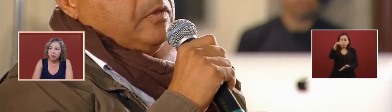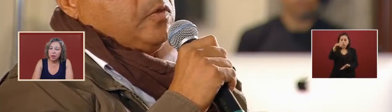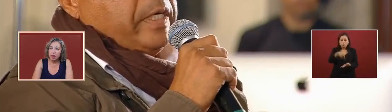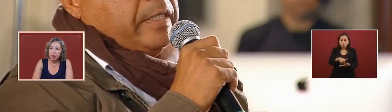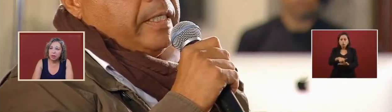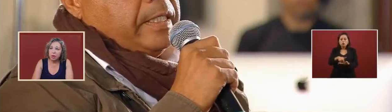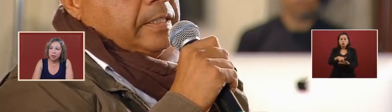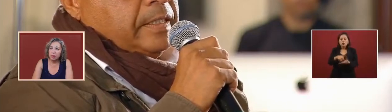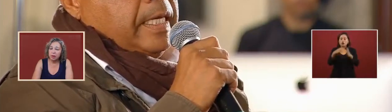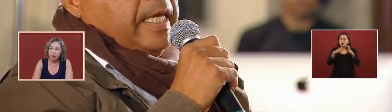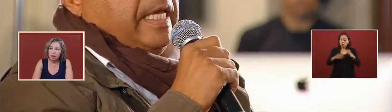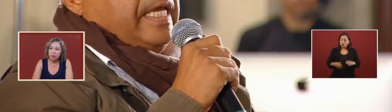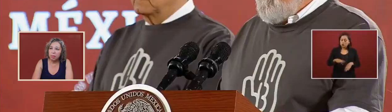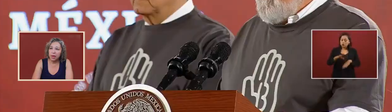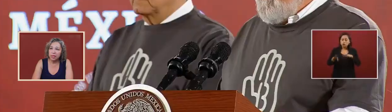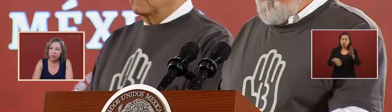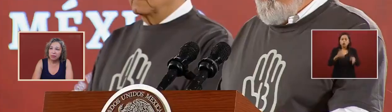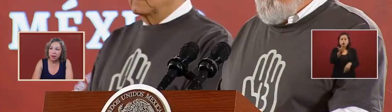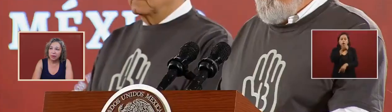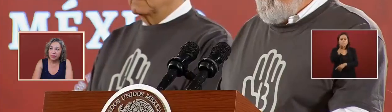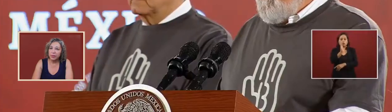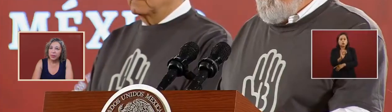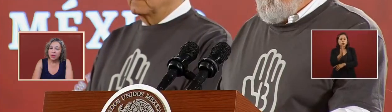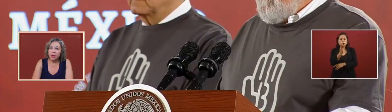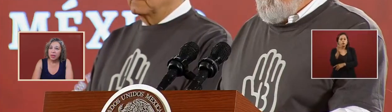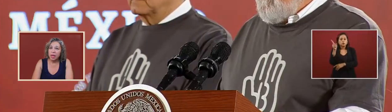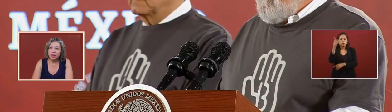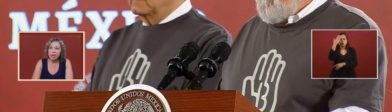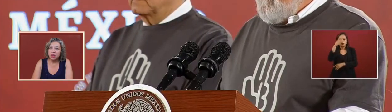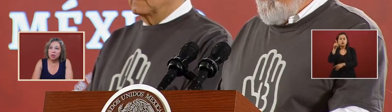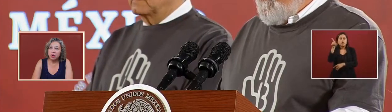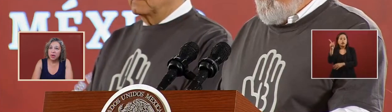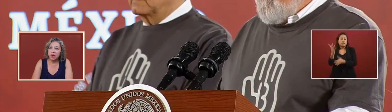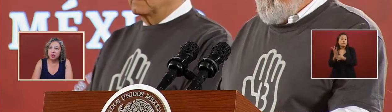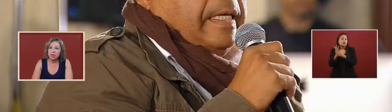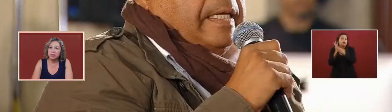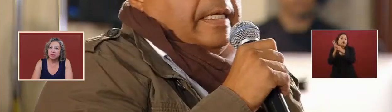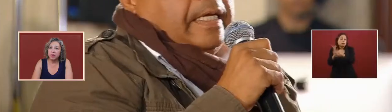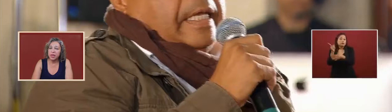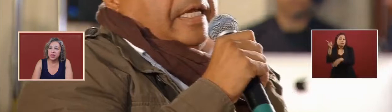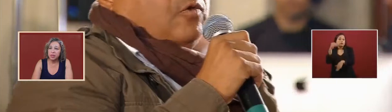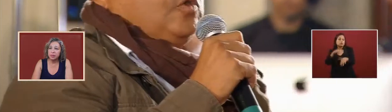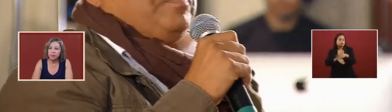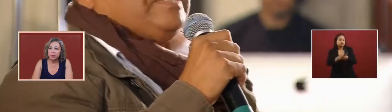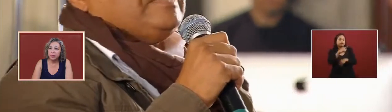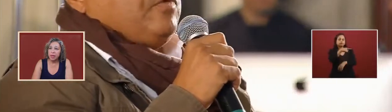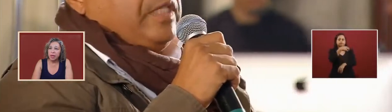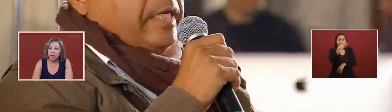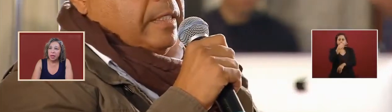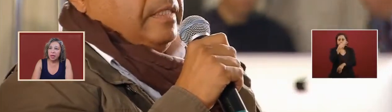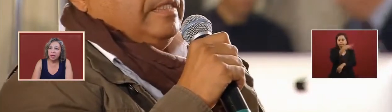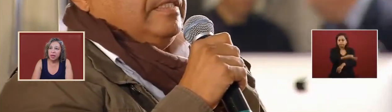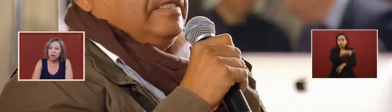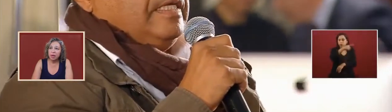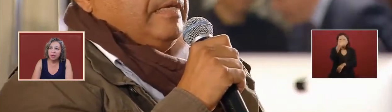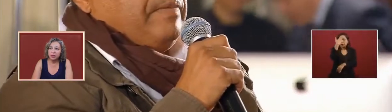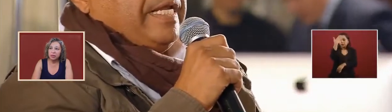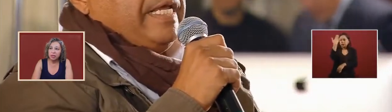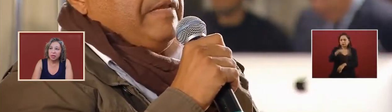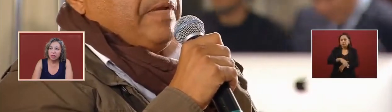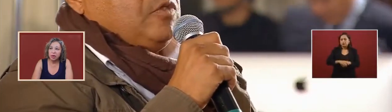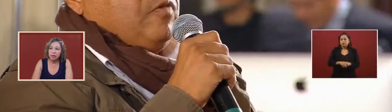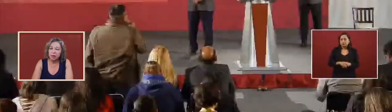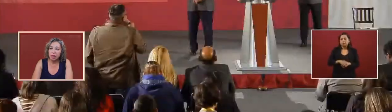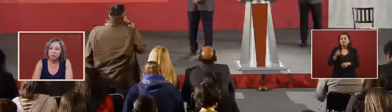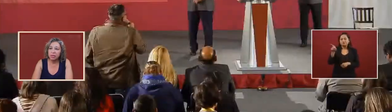important regarding where the bodies are found and that you already know this information and that he asked